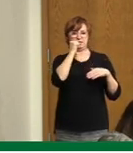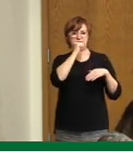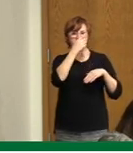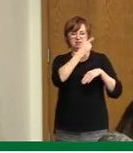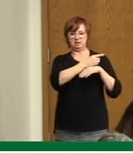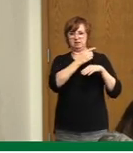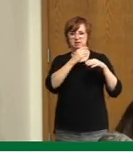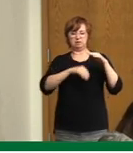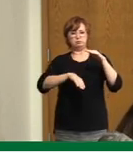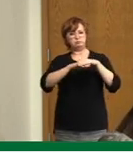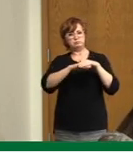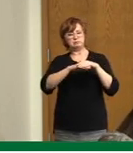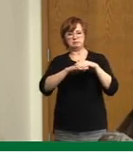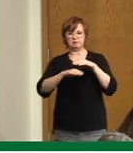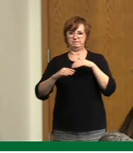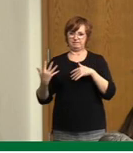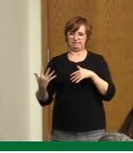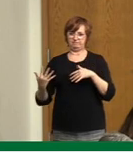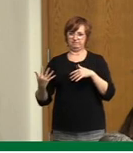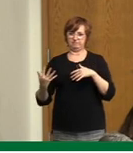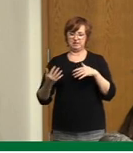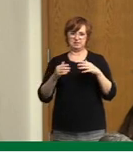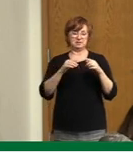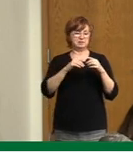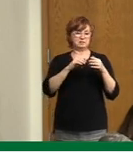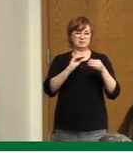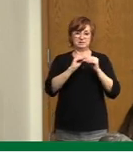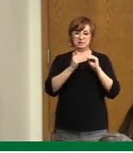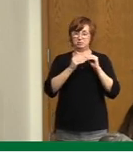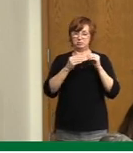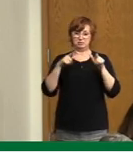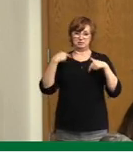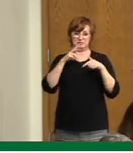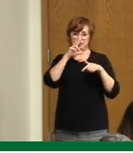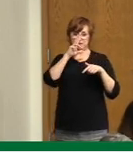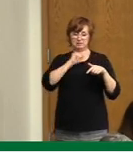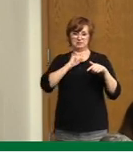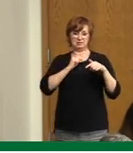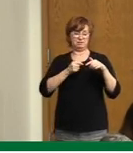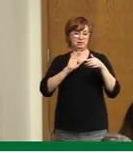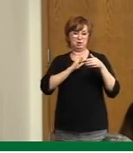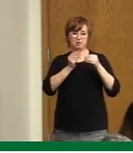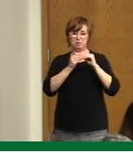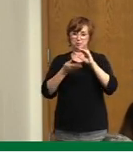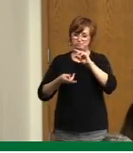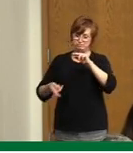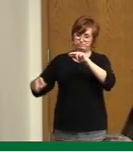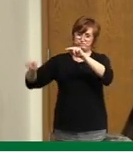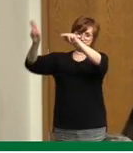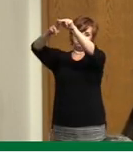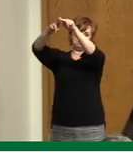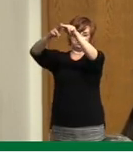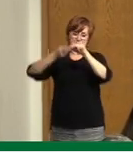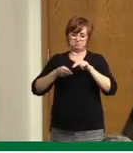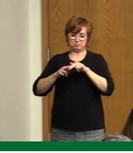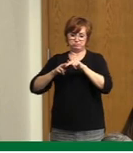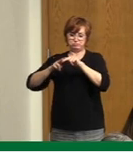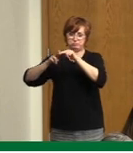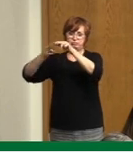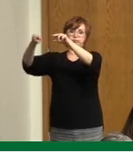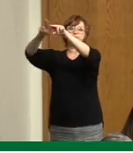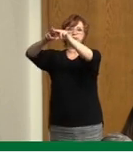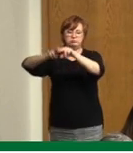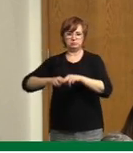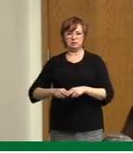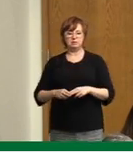higher, even if they go down substantially. I think we need to be cautious over the holidays. But we'll be able to say what exactly can